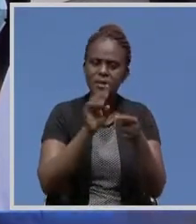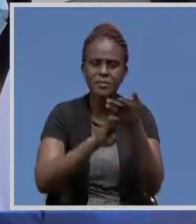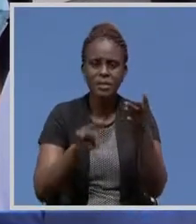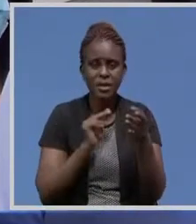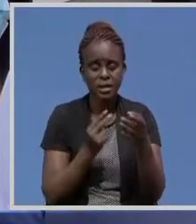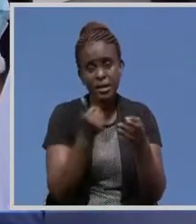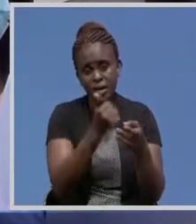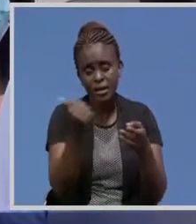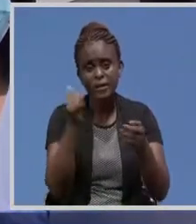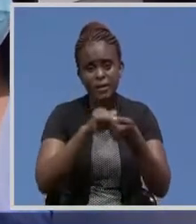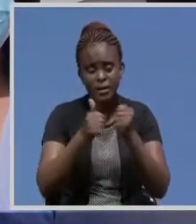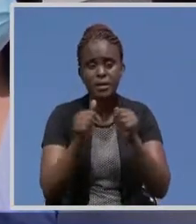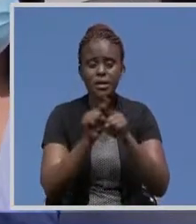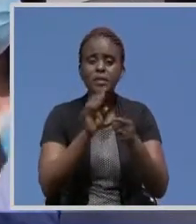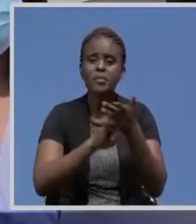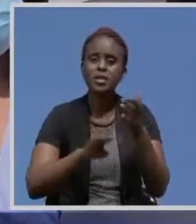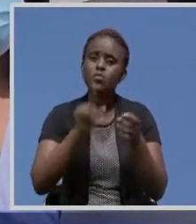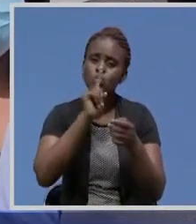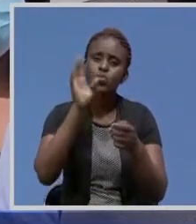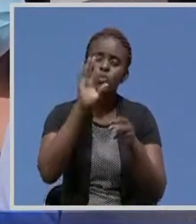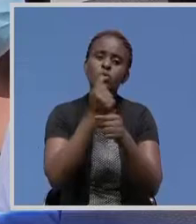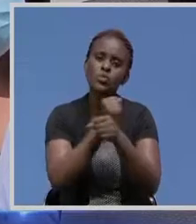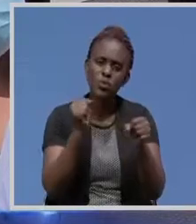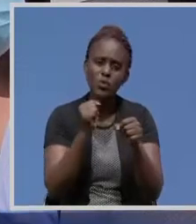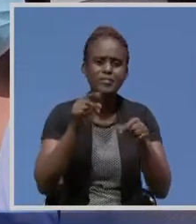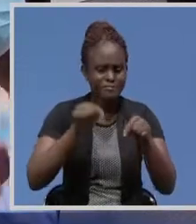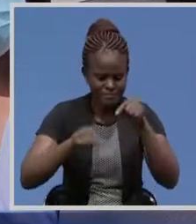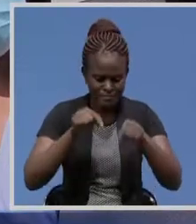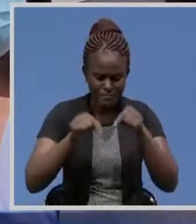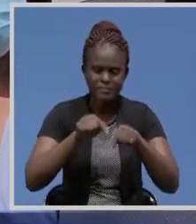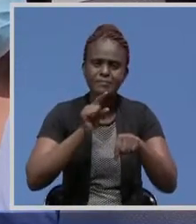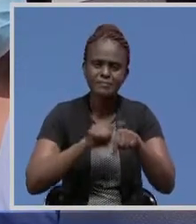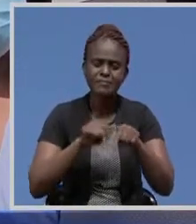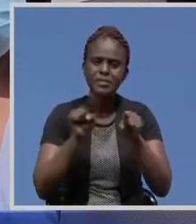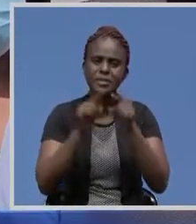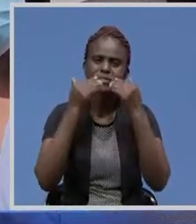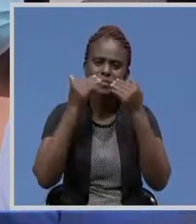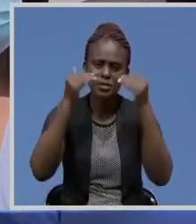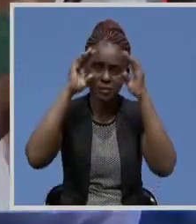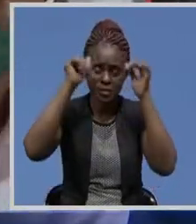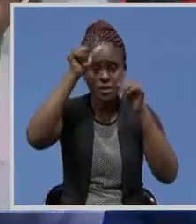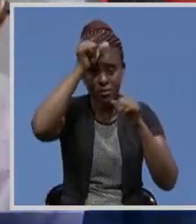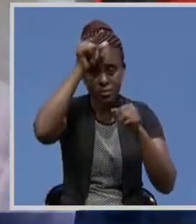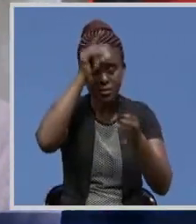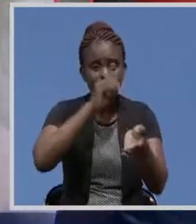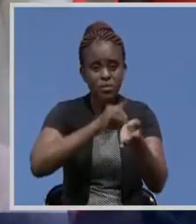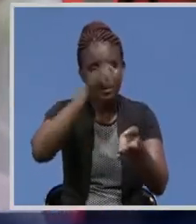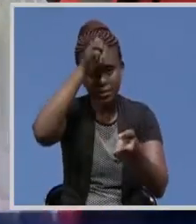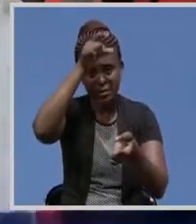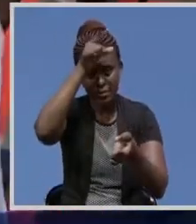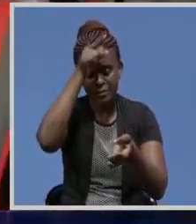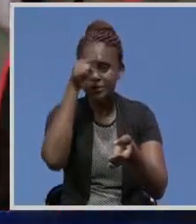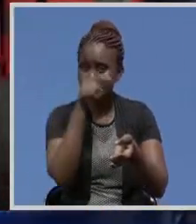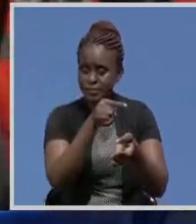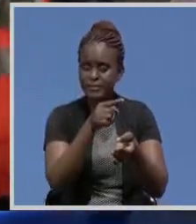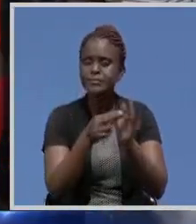looked at and believe you me they are going to be addressed in no time. I want to just thank the Head of State, Dr Edgar Chagulungu, for this